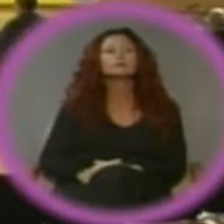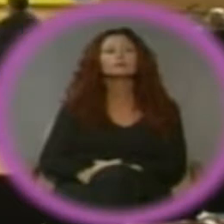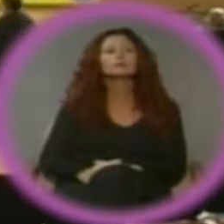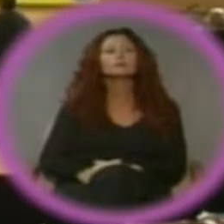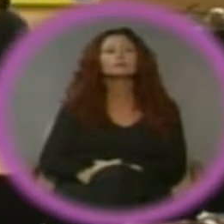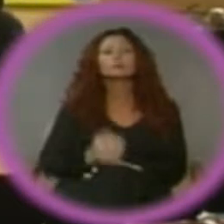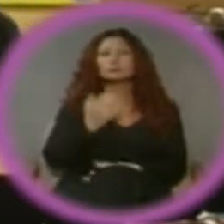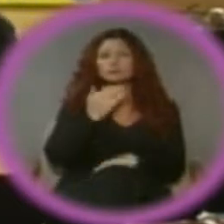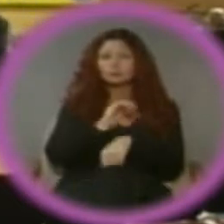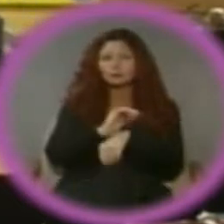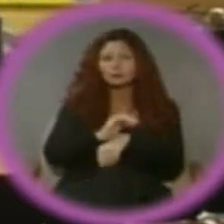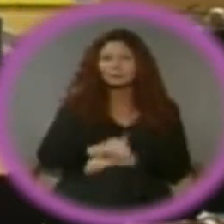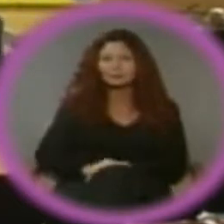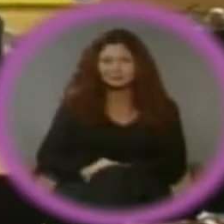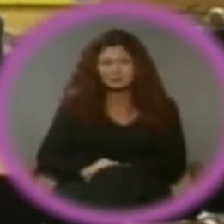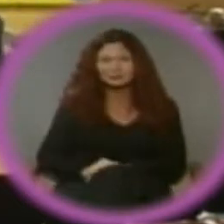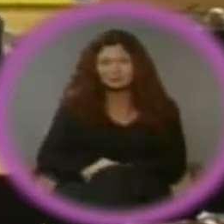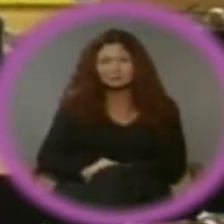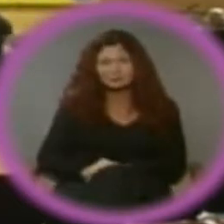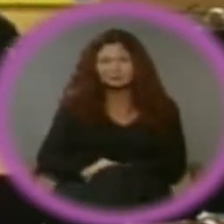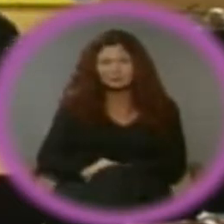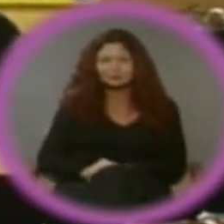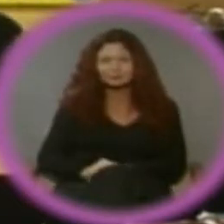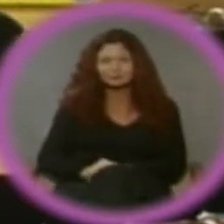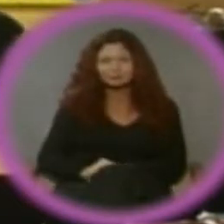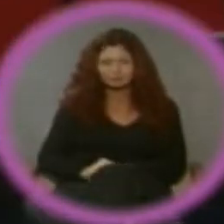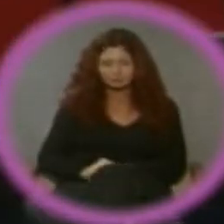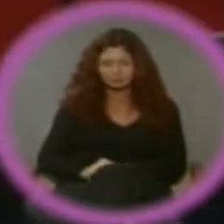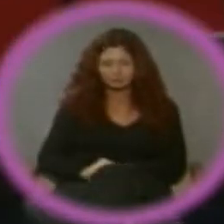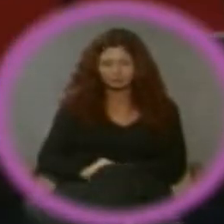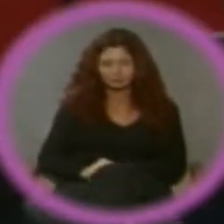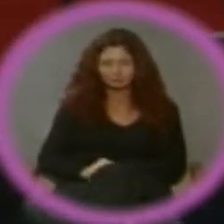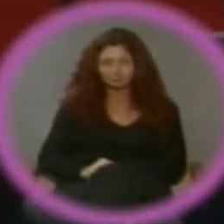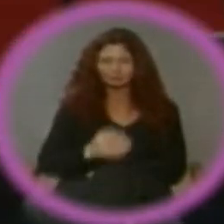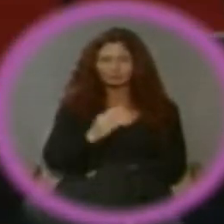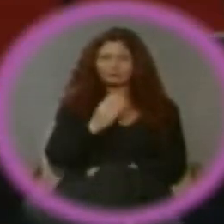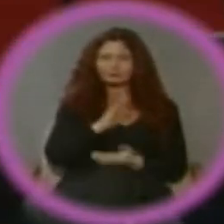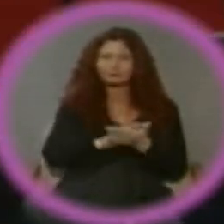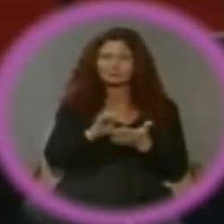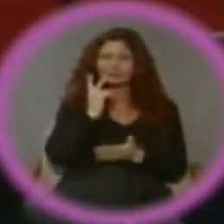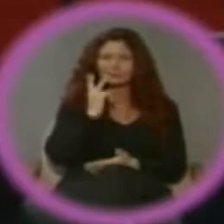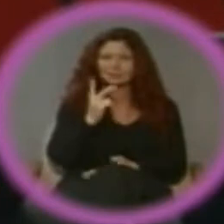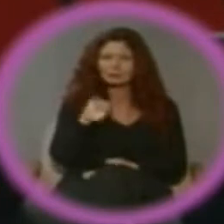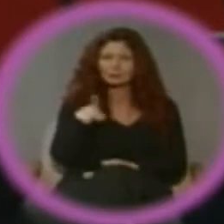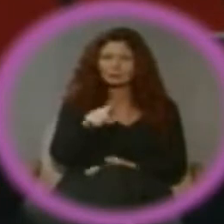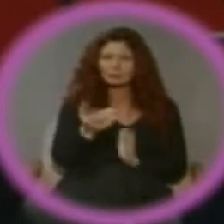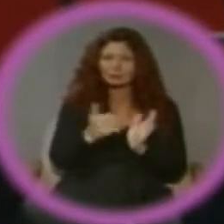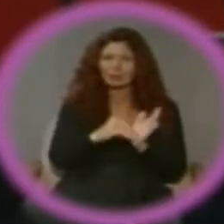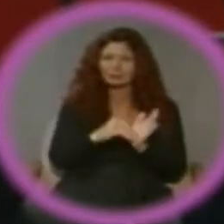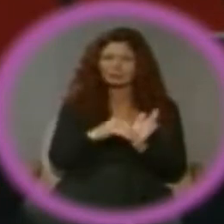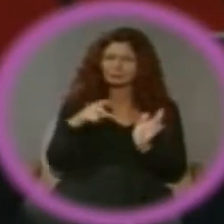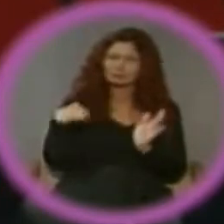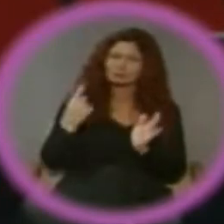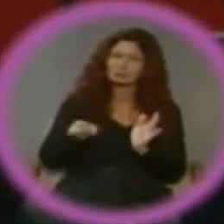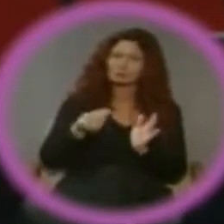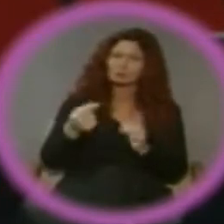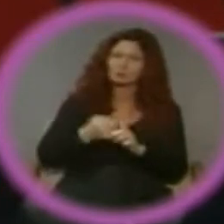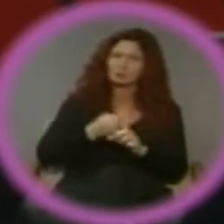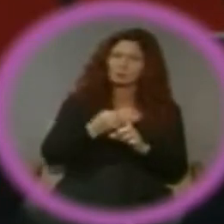Good evening ma'am. Good evening. It's nice to see you all again. I haven't been here for a couple of months.